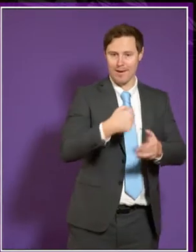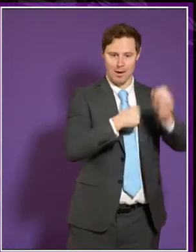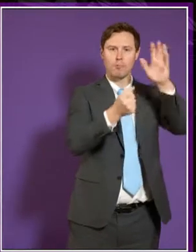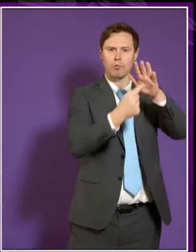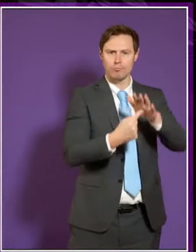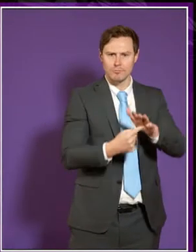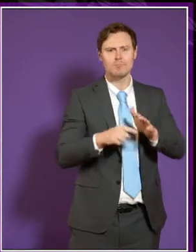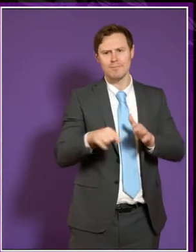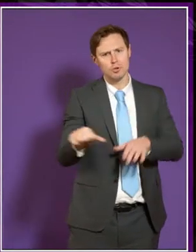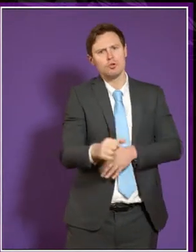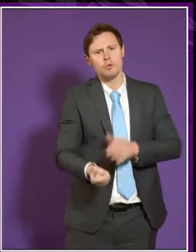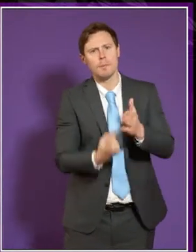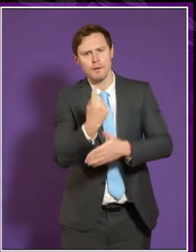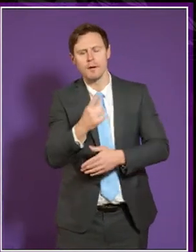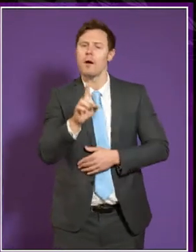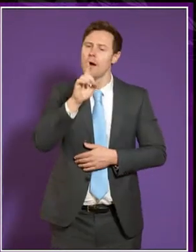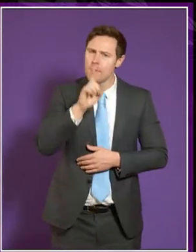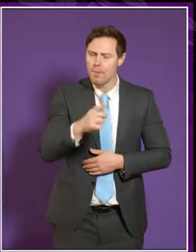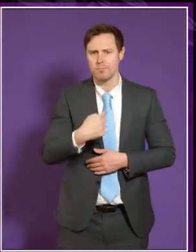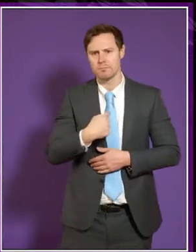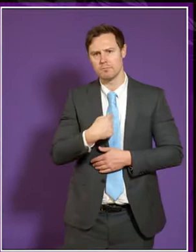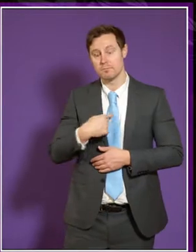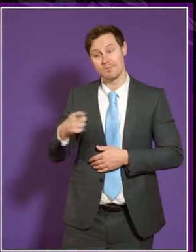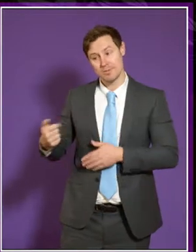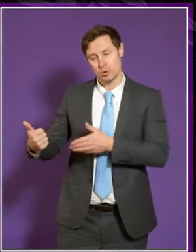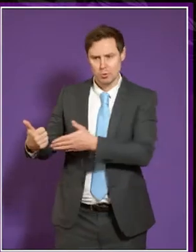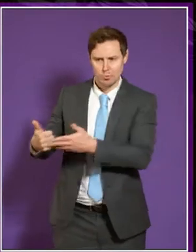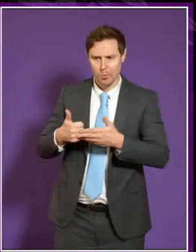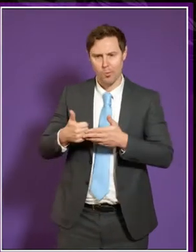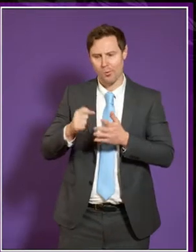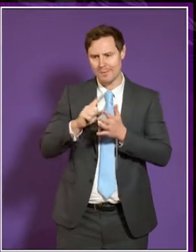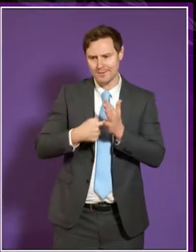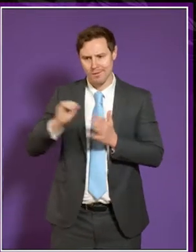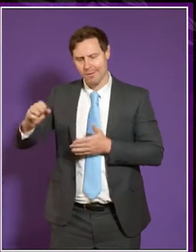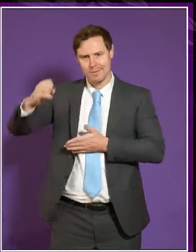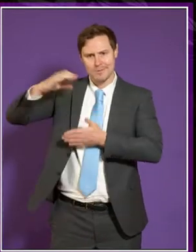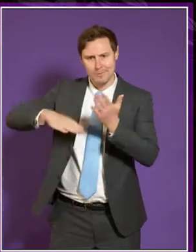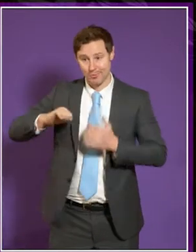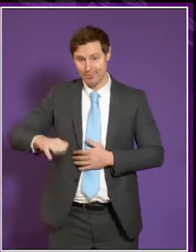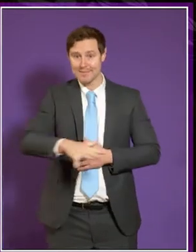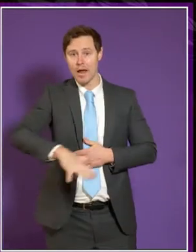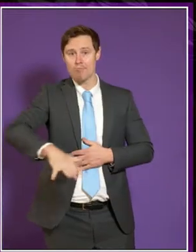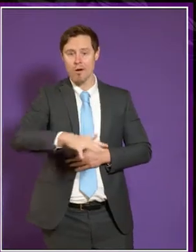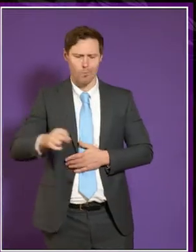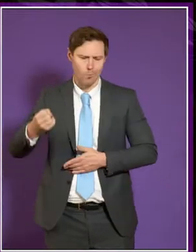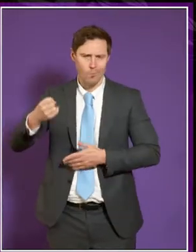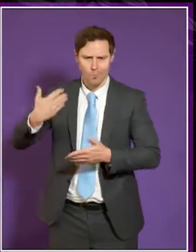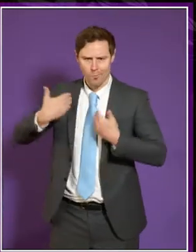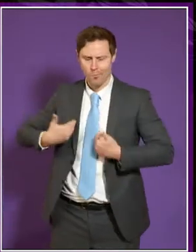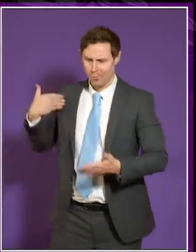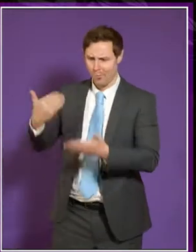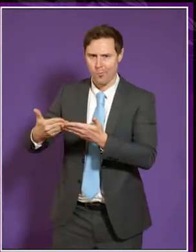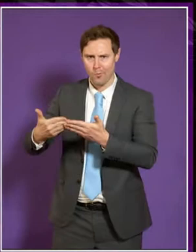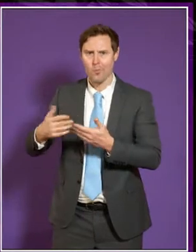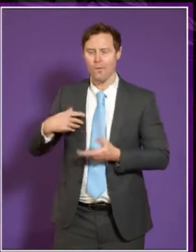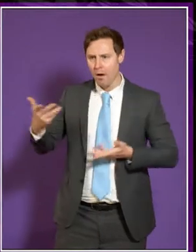there's also, I think, what I find a very valuable support role and that Peter's very experienced in this area. And bouncing ideas